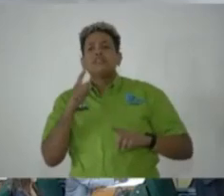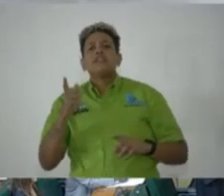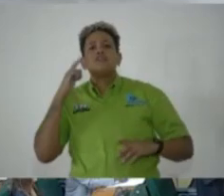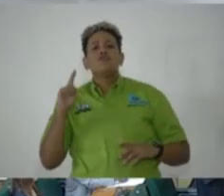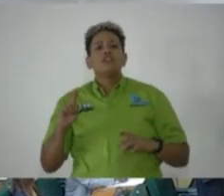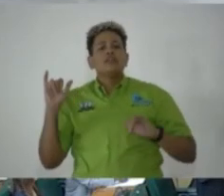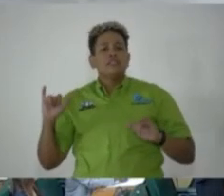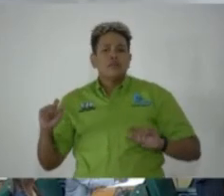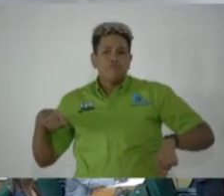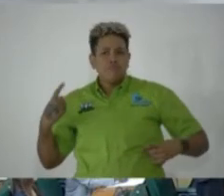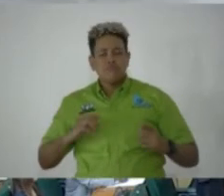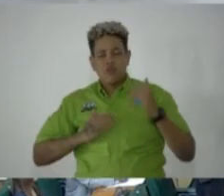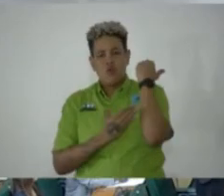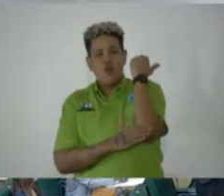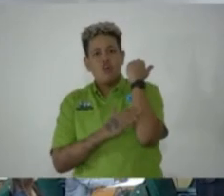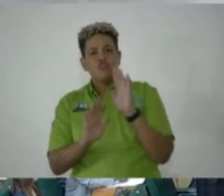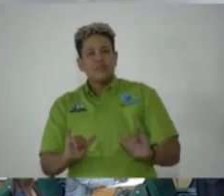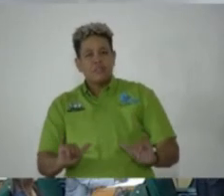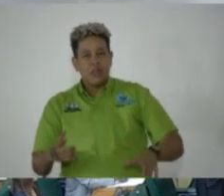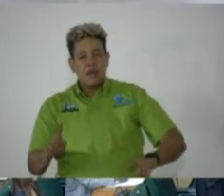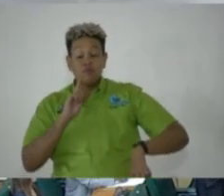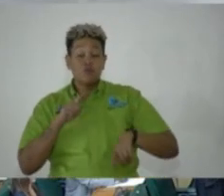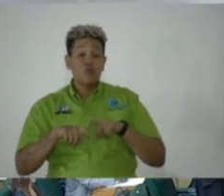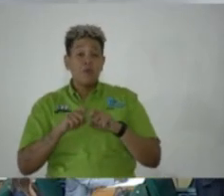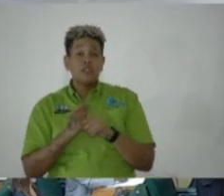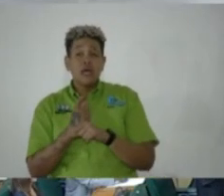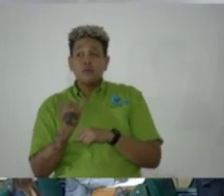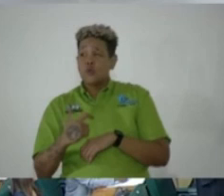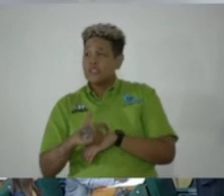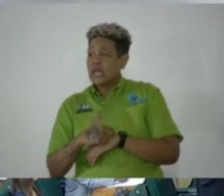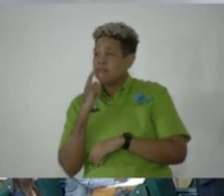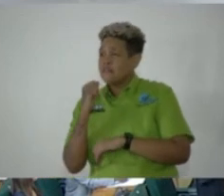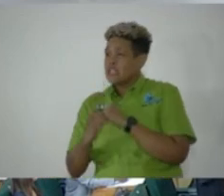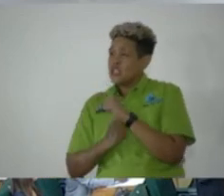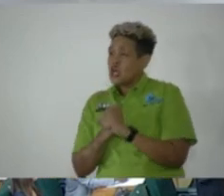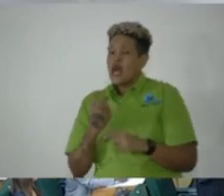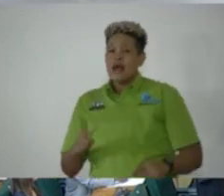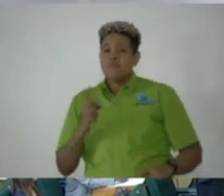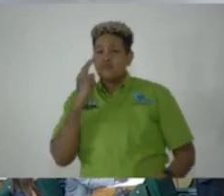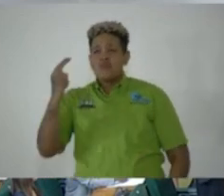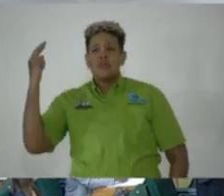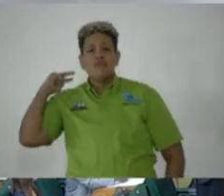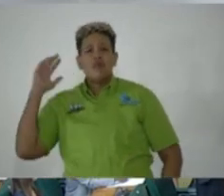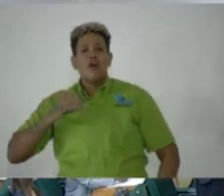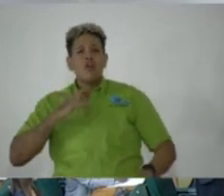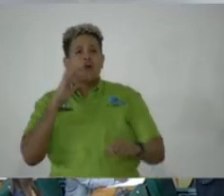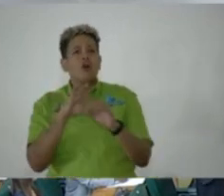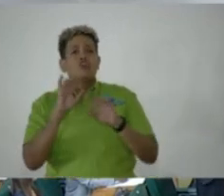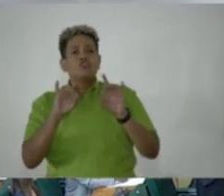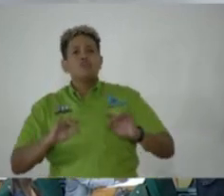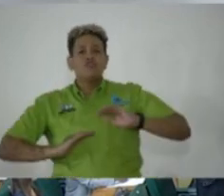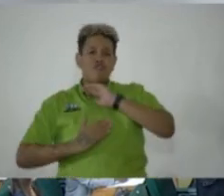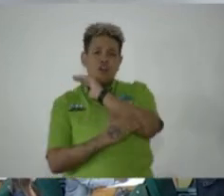The custom in our country to pause annually at this time of the year to reflect on the contribution of our